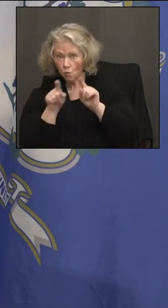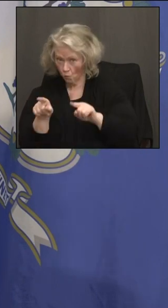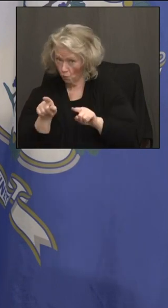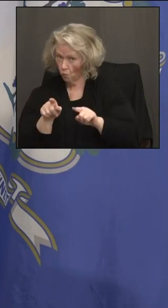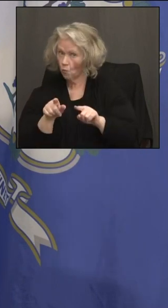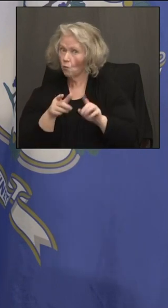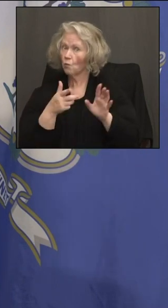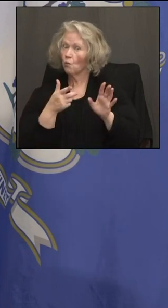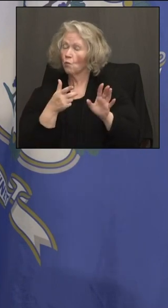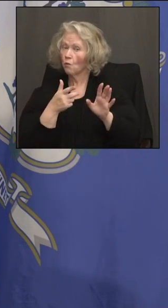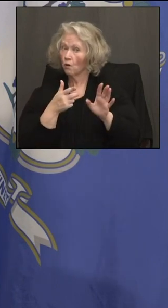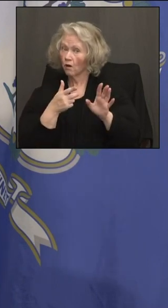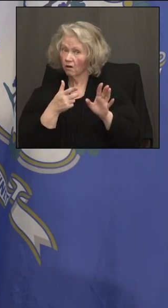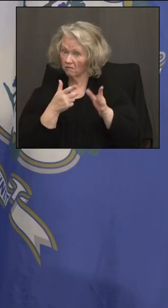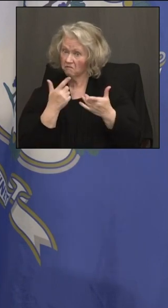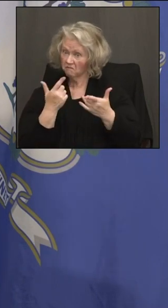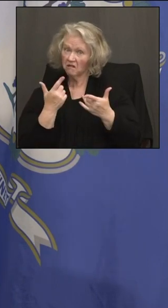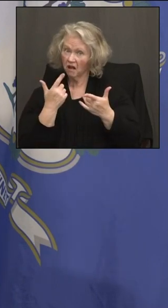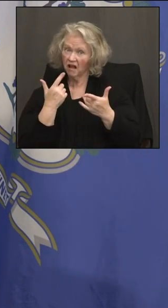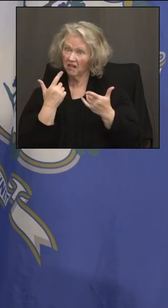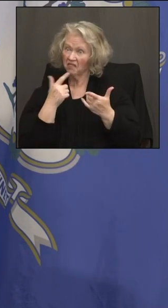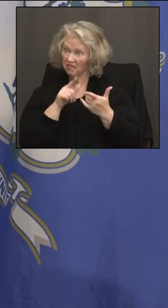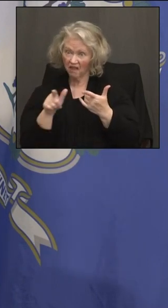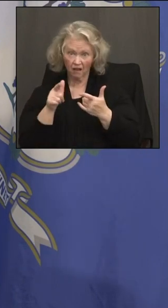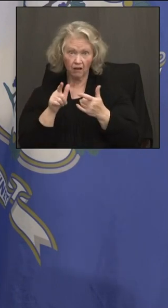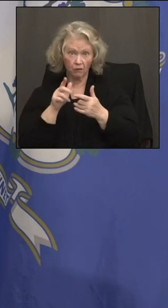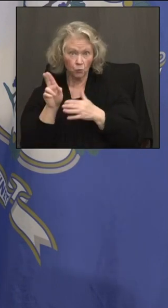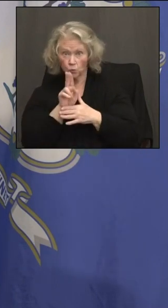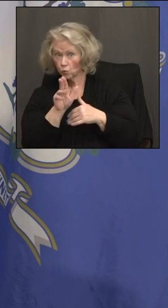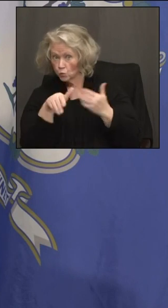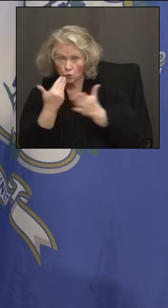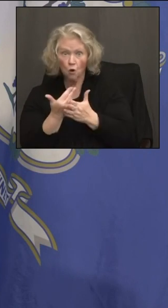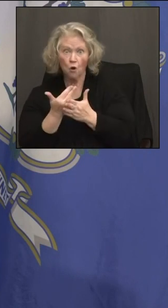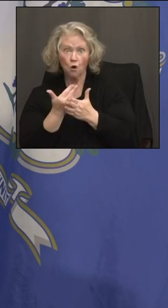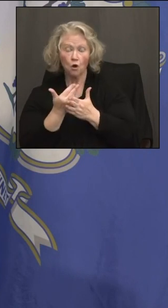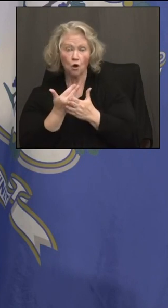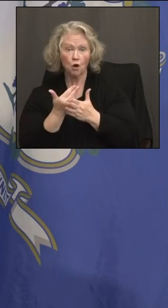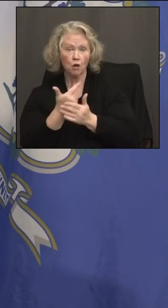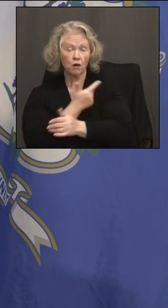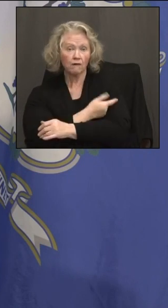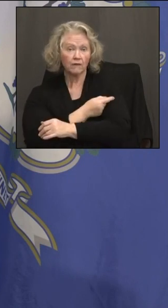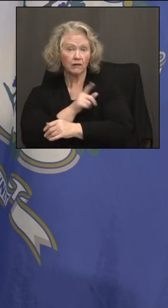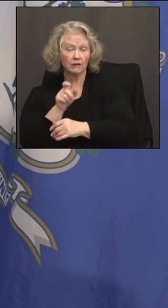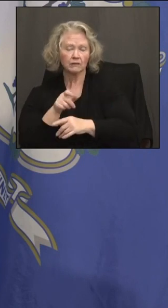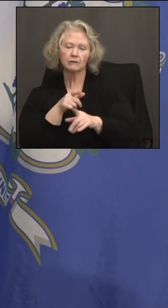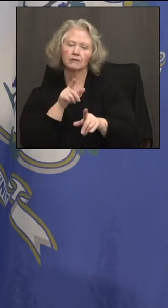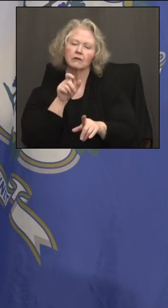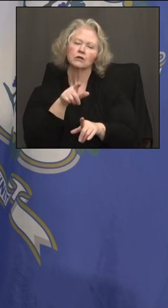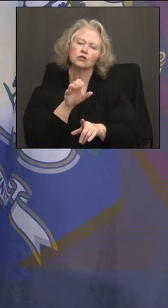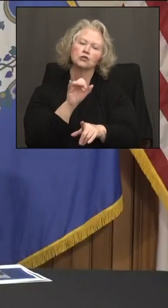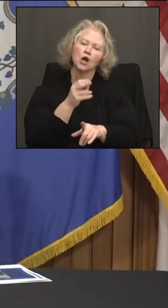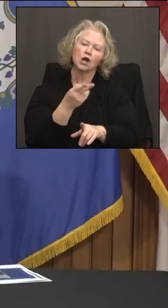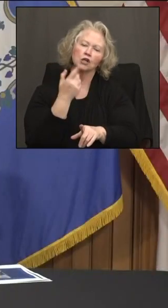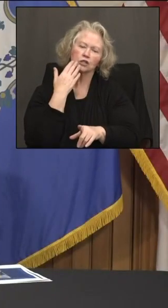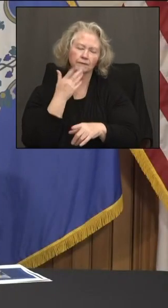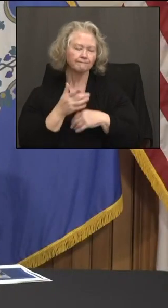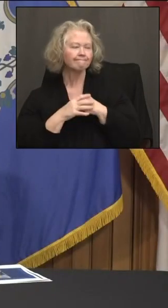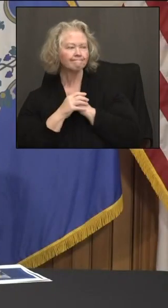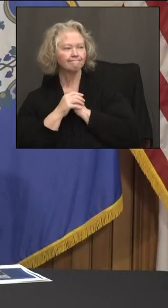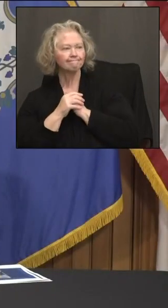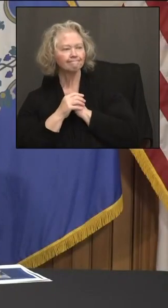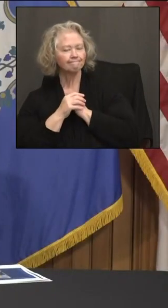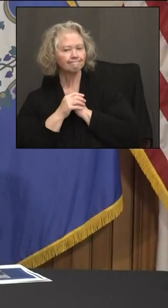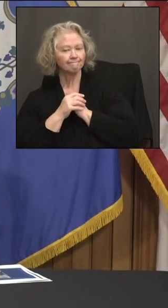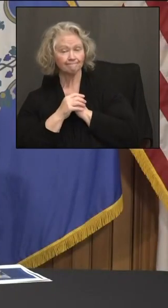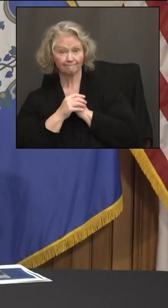the distribution, like coming home, zero doses left every afternoon? What do you think, Josh? You know, as